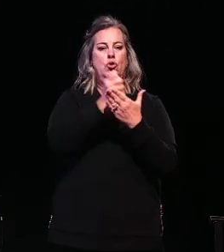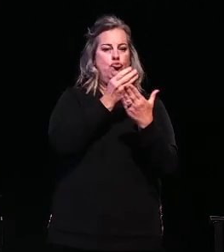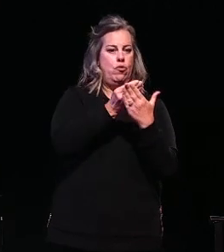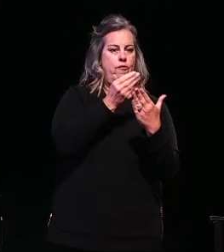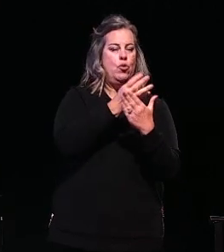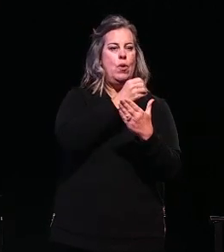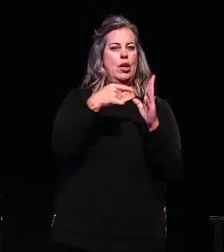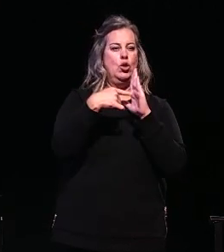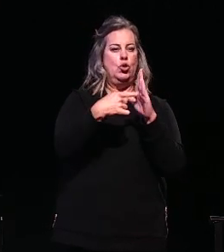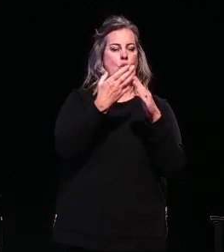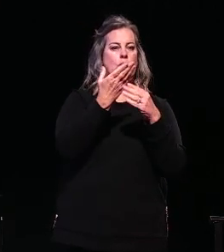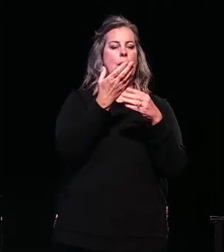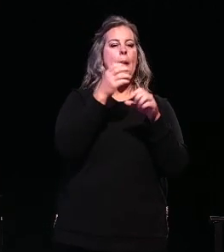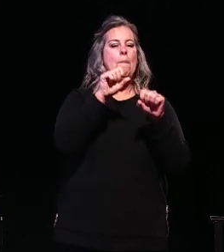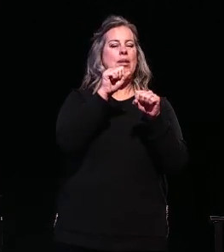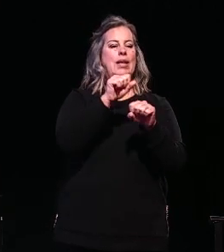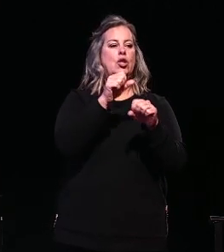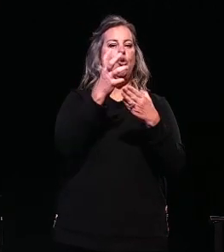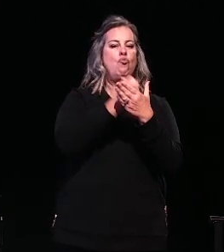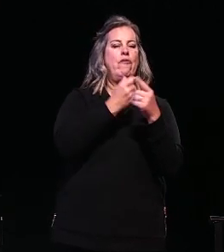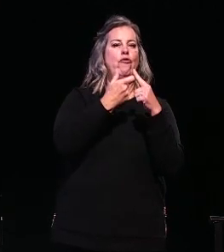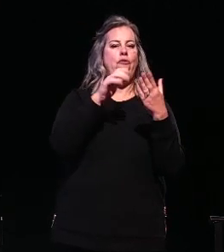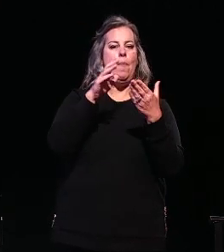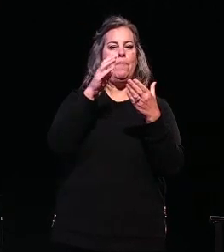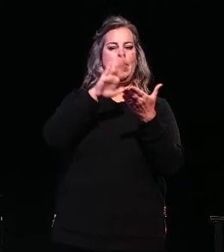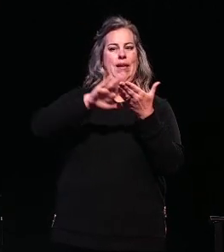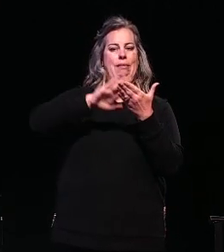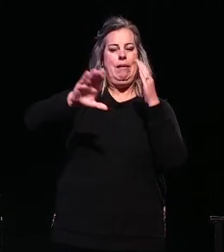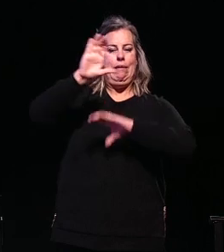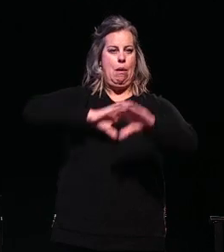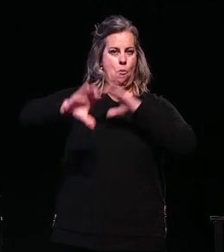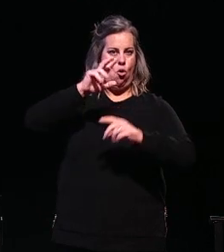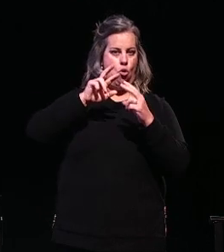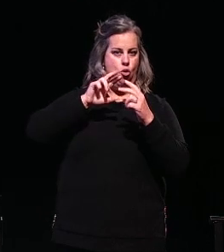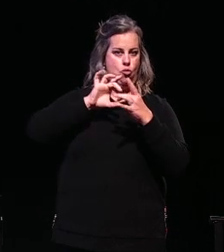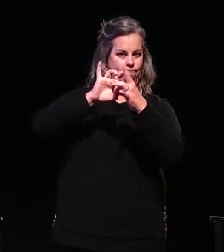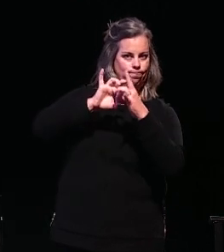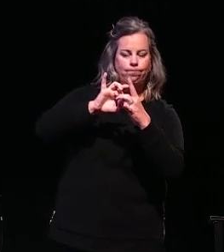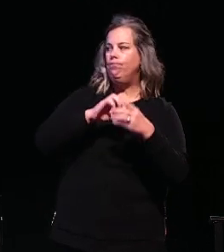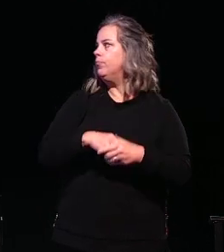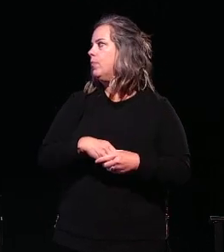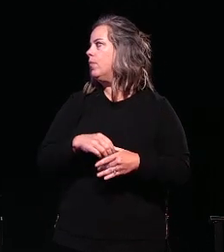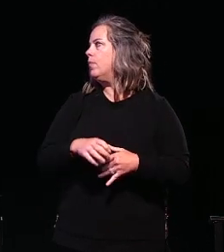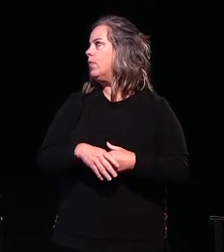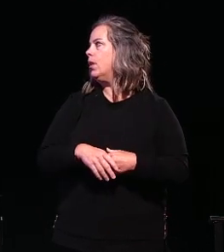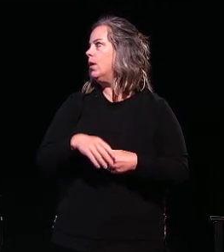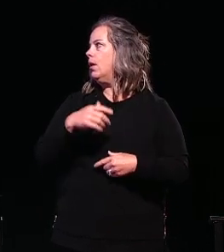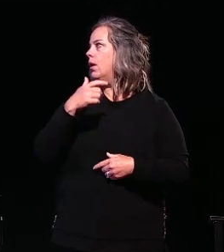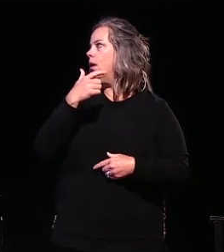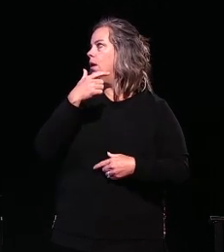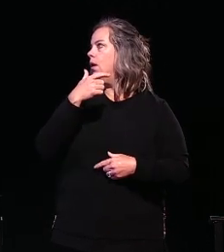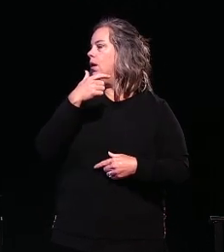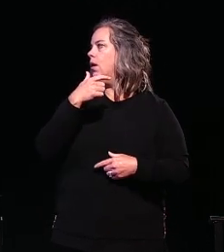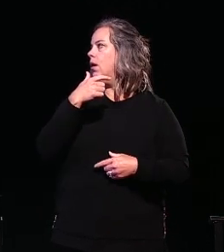from potential sanitizer partnerships. The 2024 or year one projections were based on a conservative 13,500 cows, but since submitting the slide